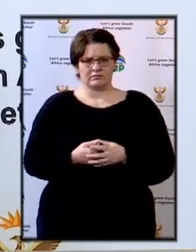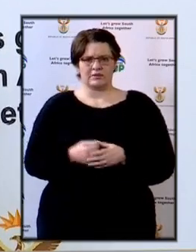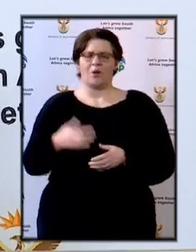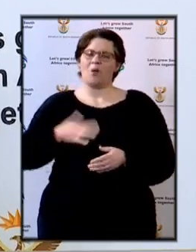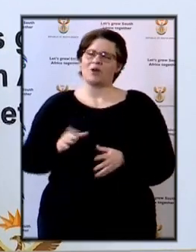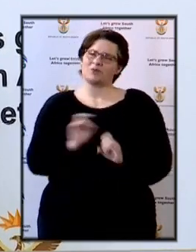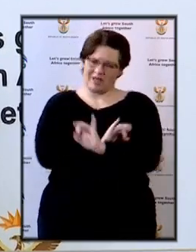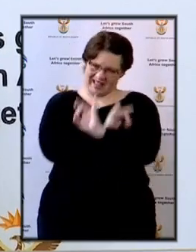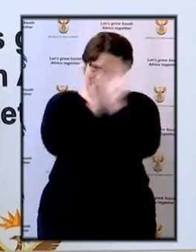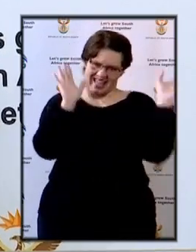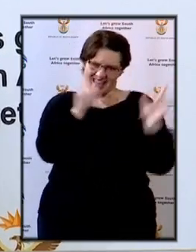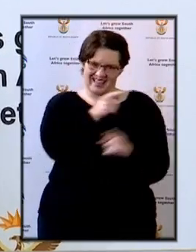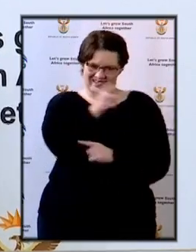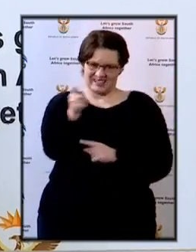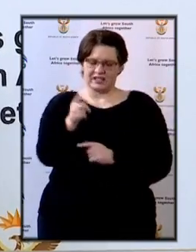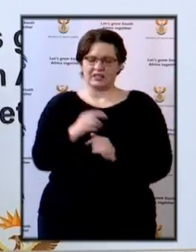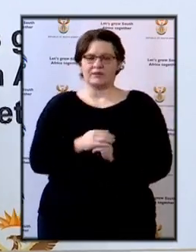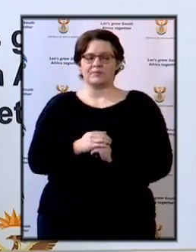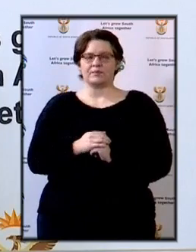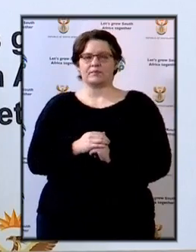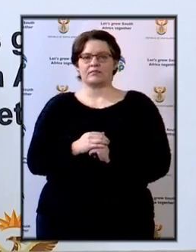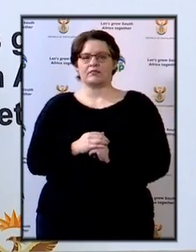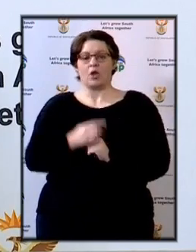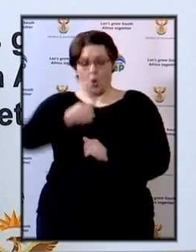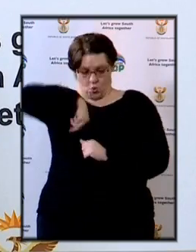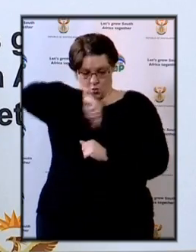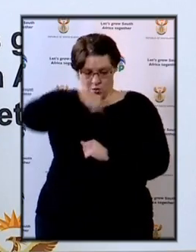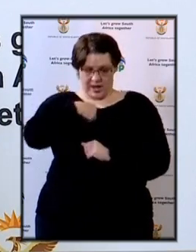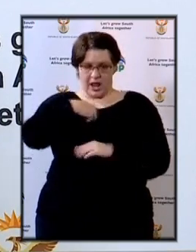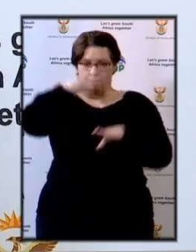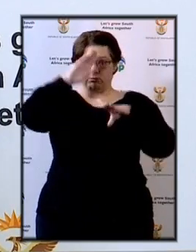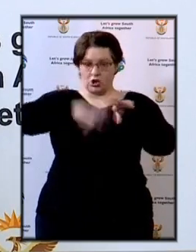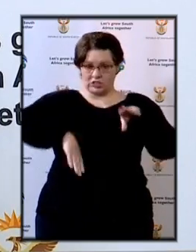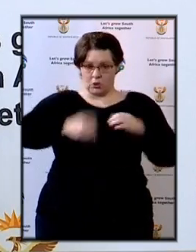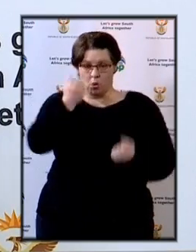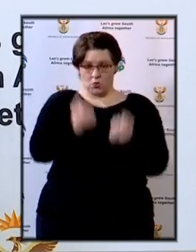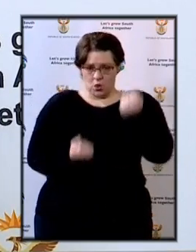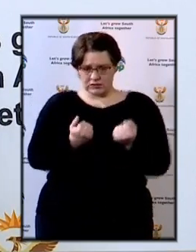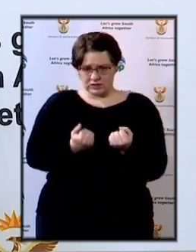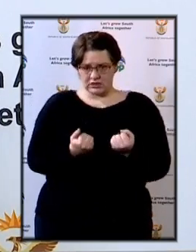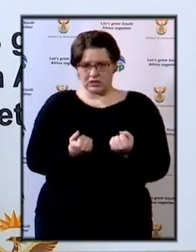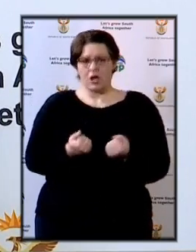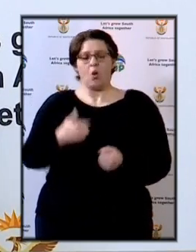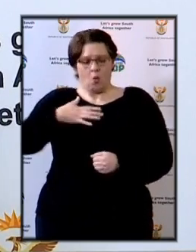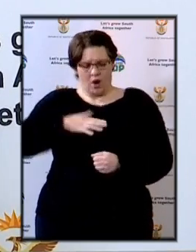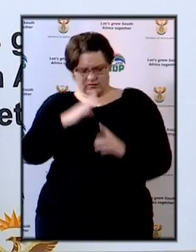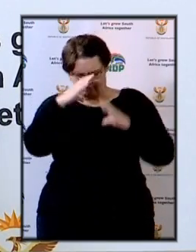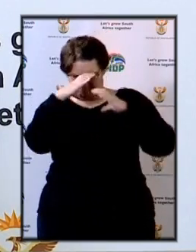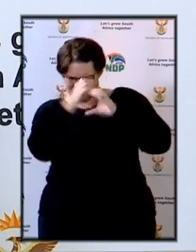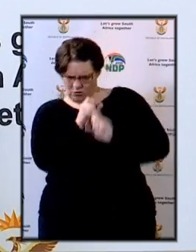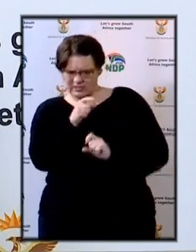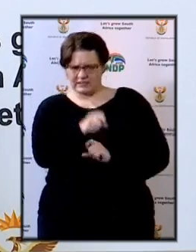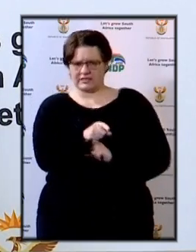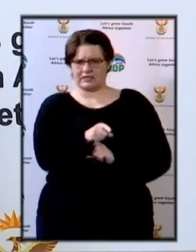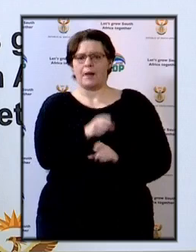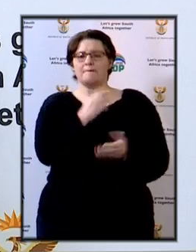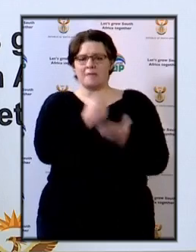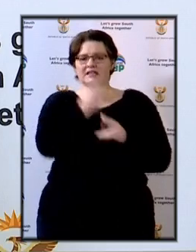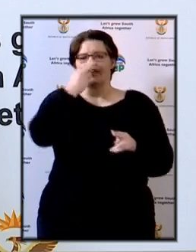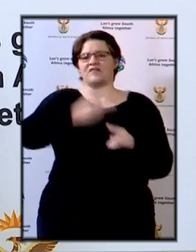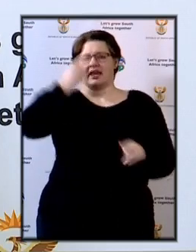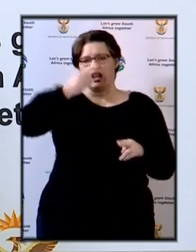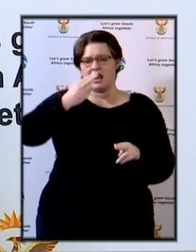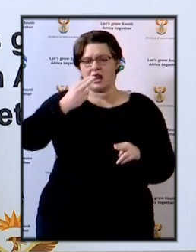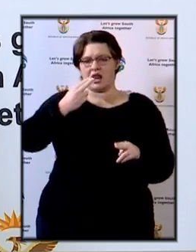what I want to make clear is that we are, as a prosecution, intent upon these matters being